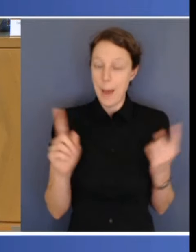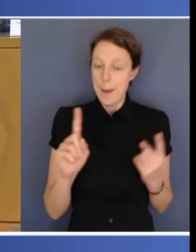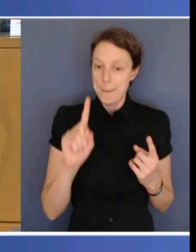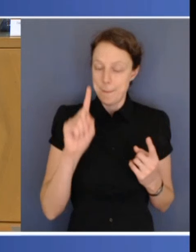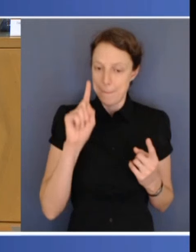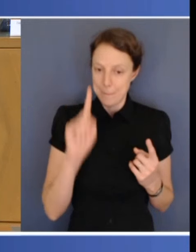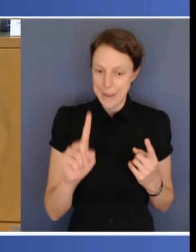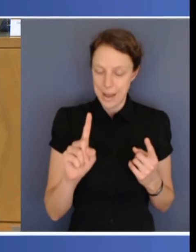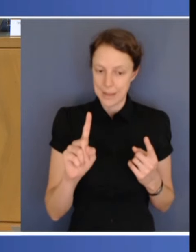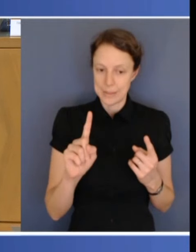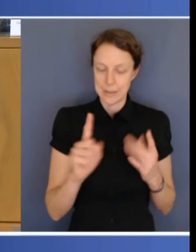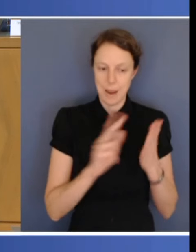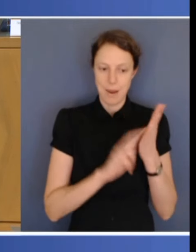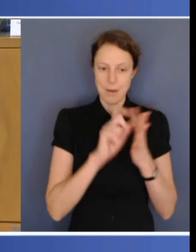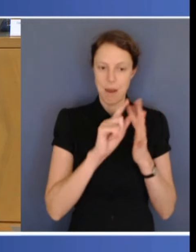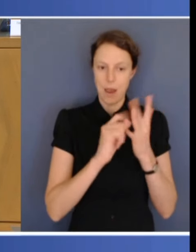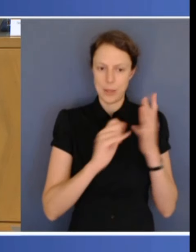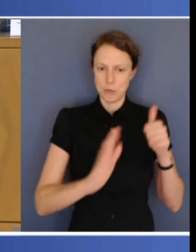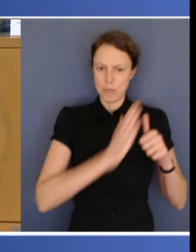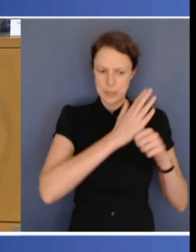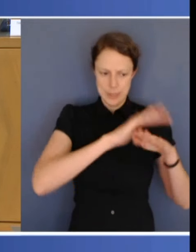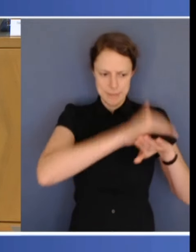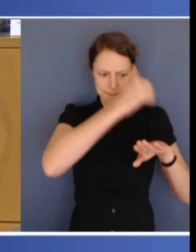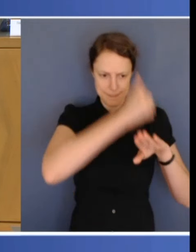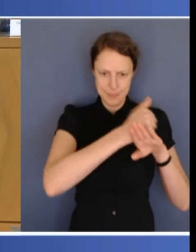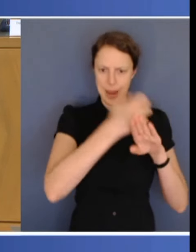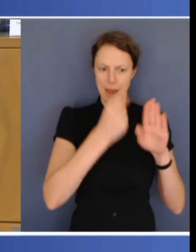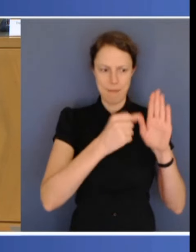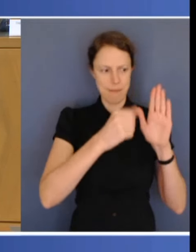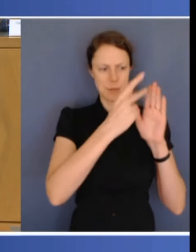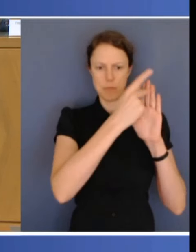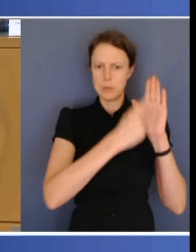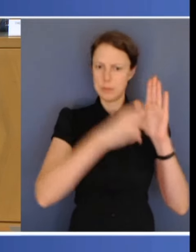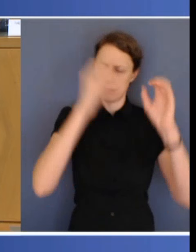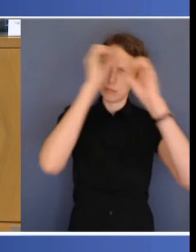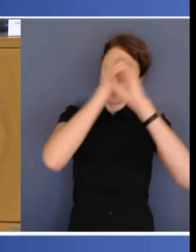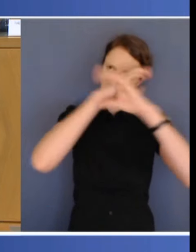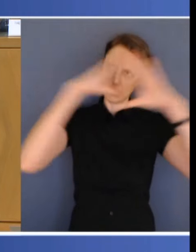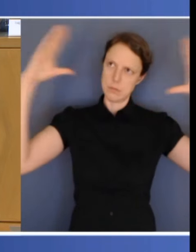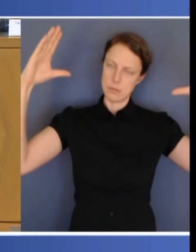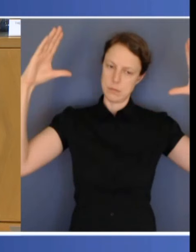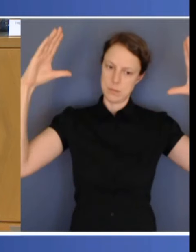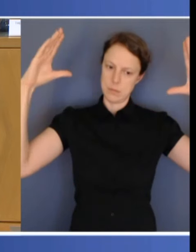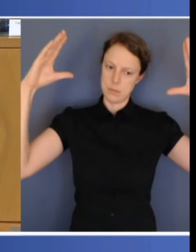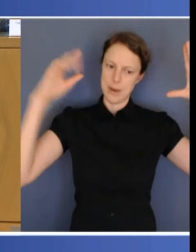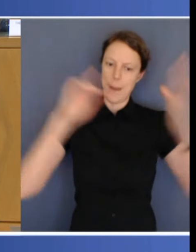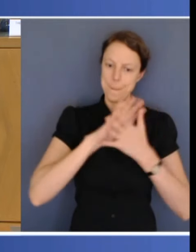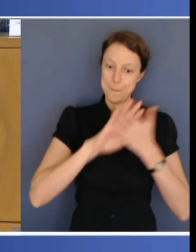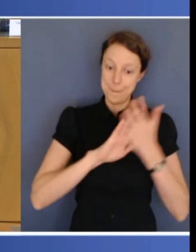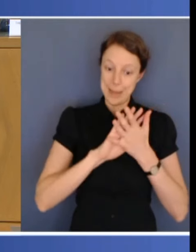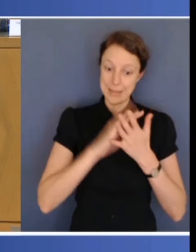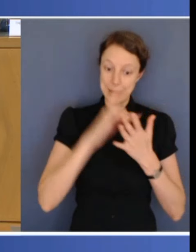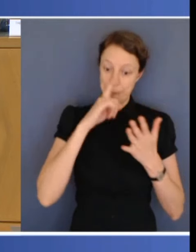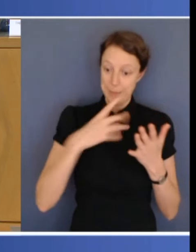was established, that those people who need that support continue to get it. But for